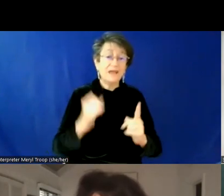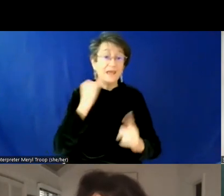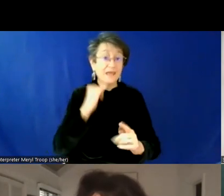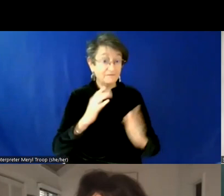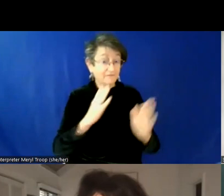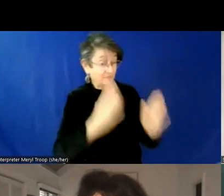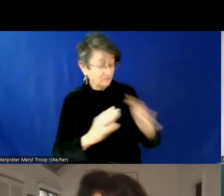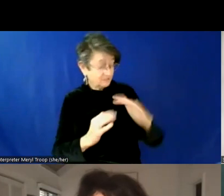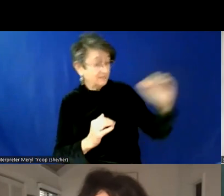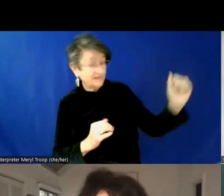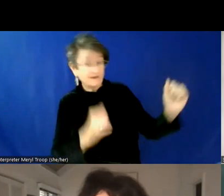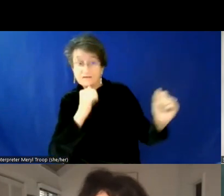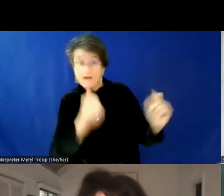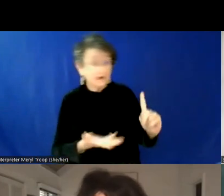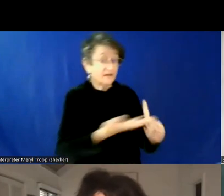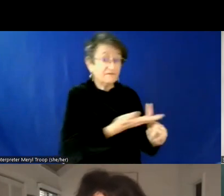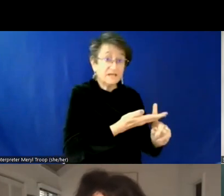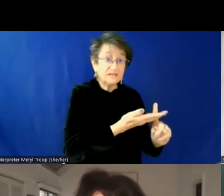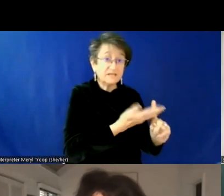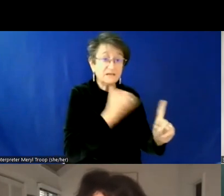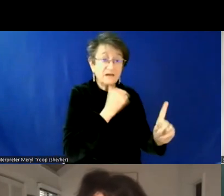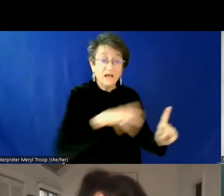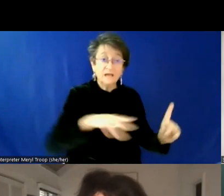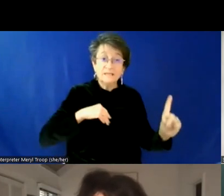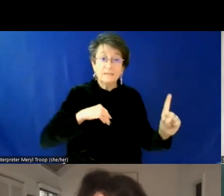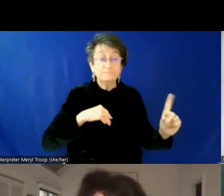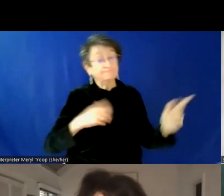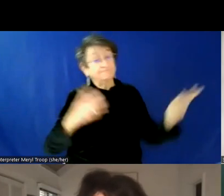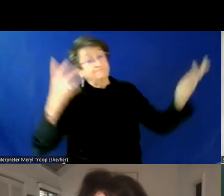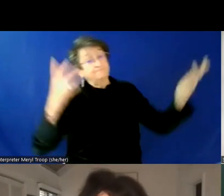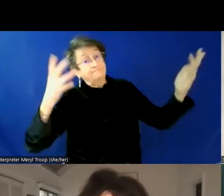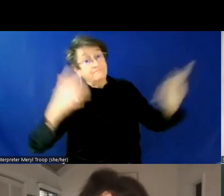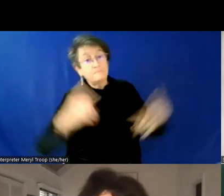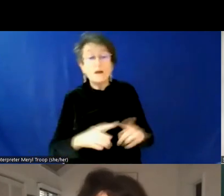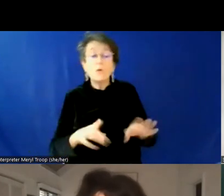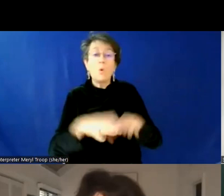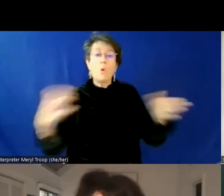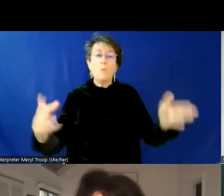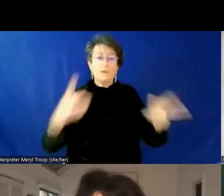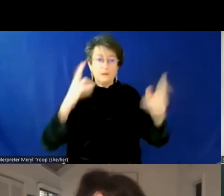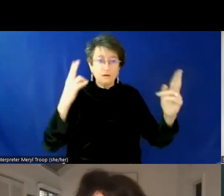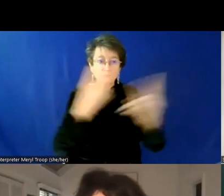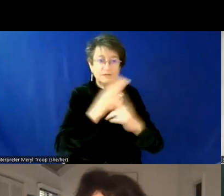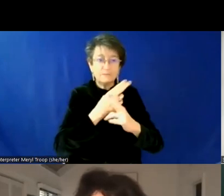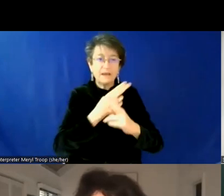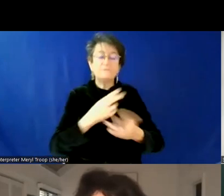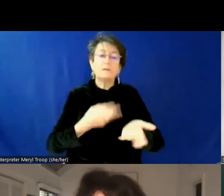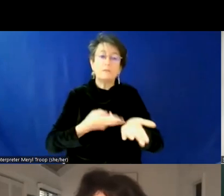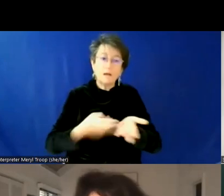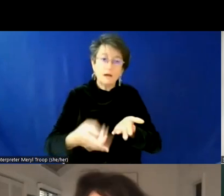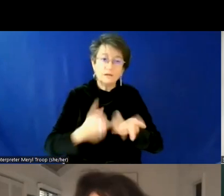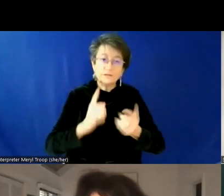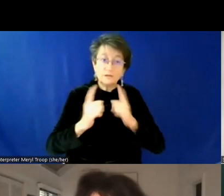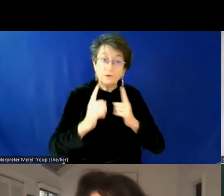uh, convinced or bought in then, um, then that's where it is. And you just hope that the culture over time, um,